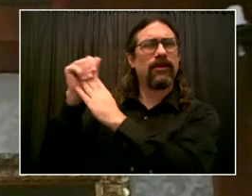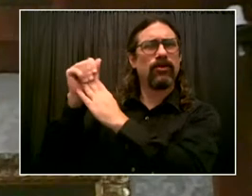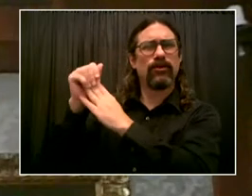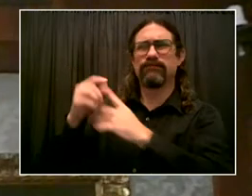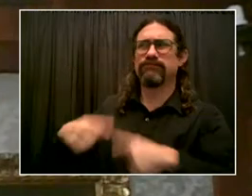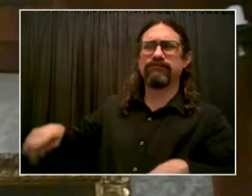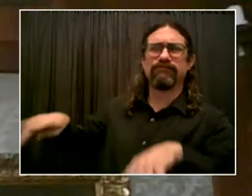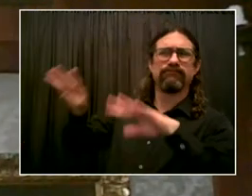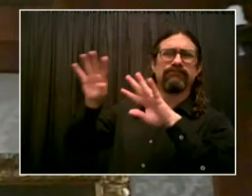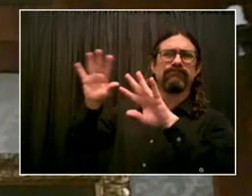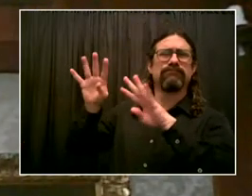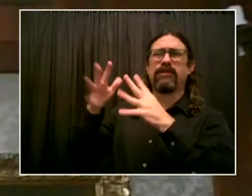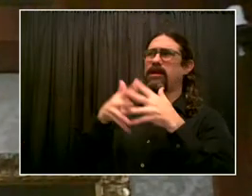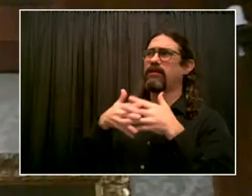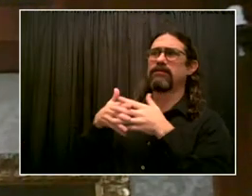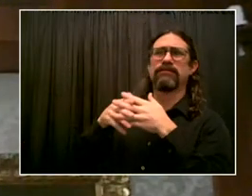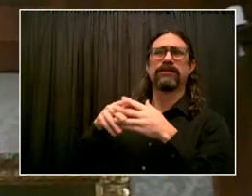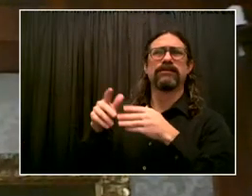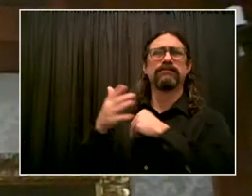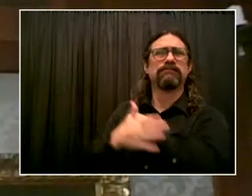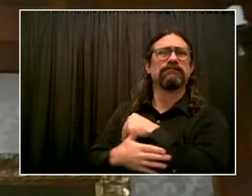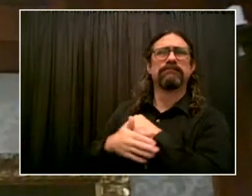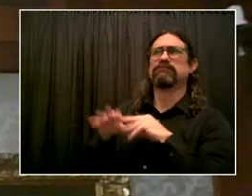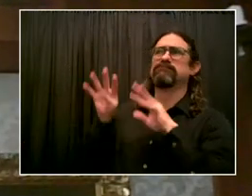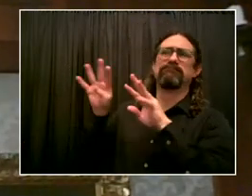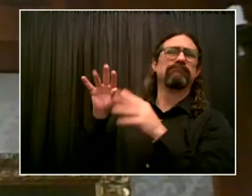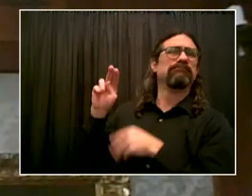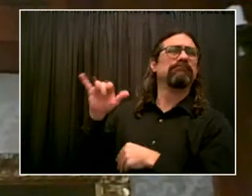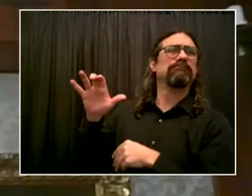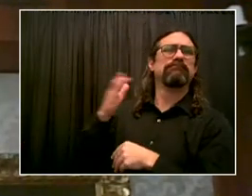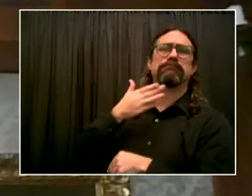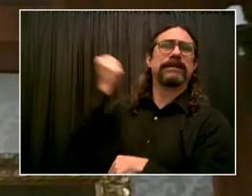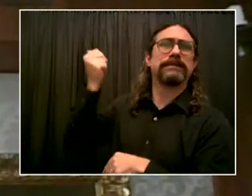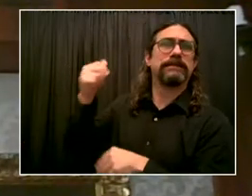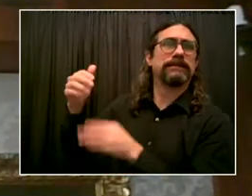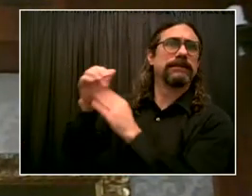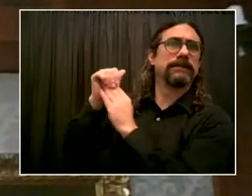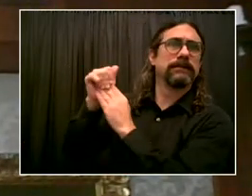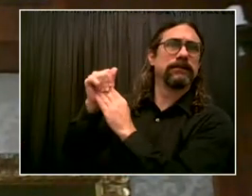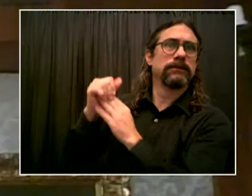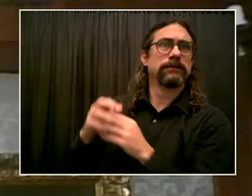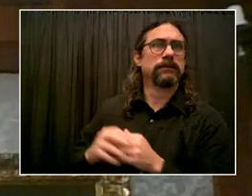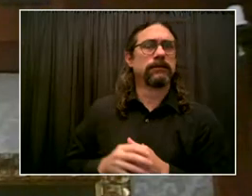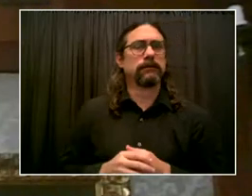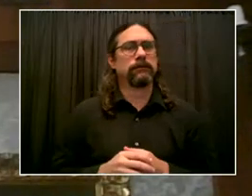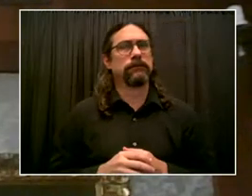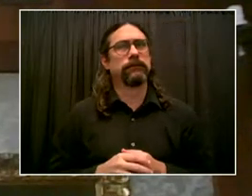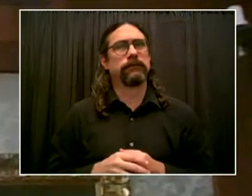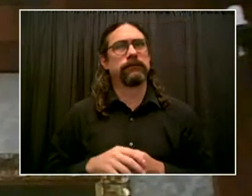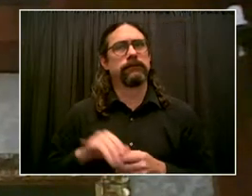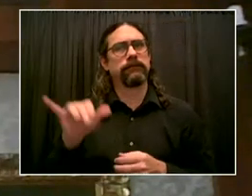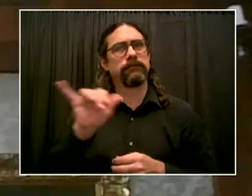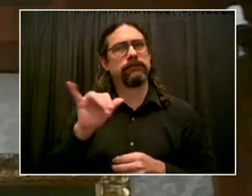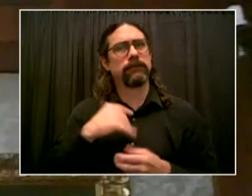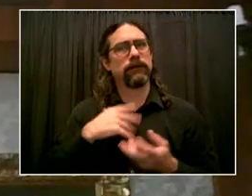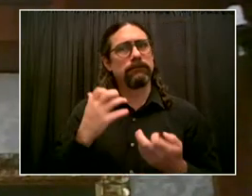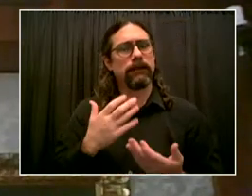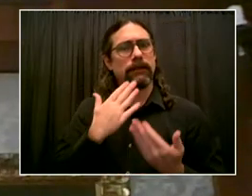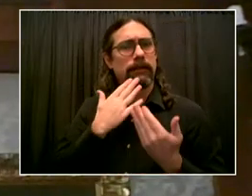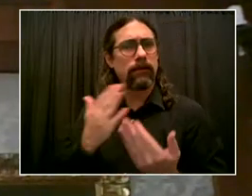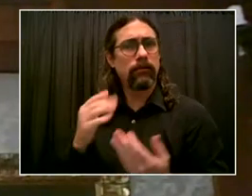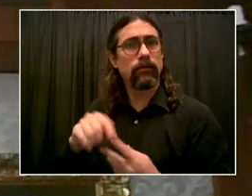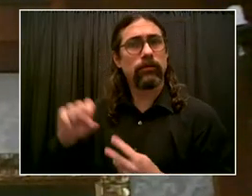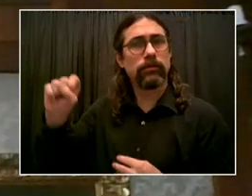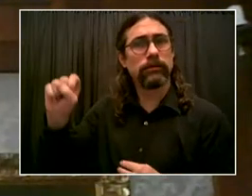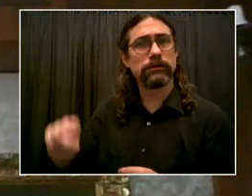acknowledged, who they detected this new variant and immediately alerted the international community, something we did not